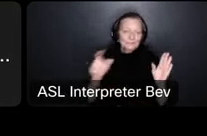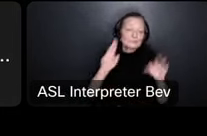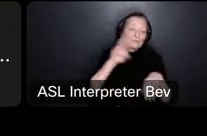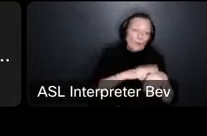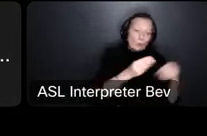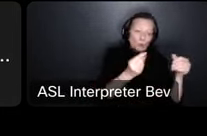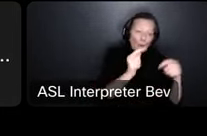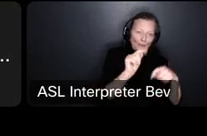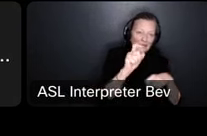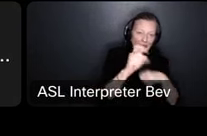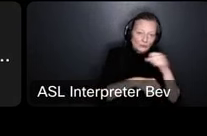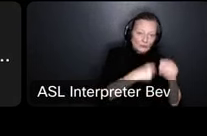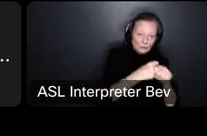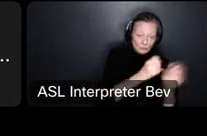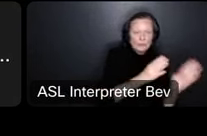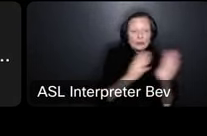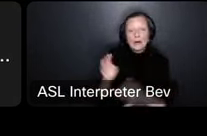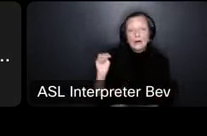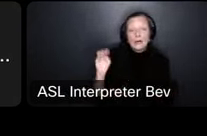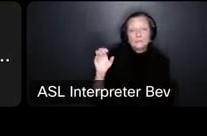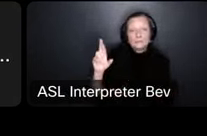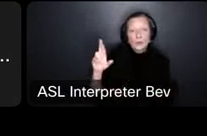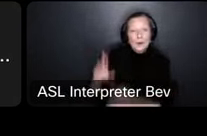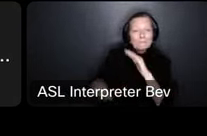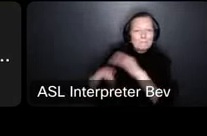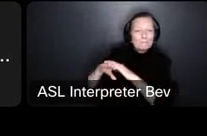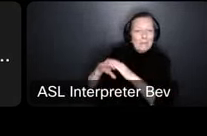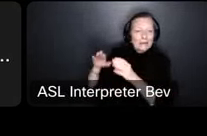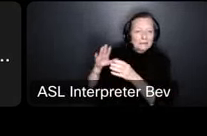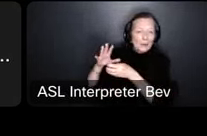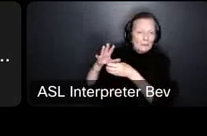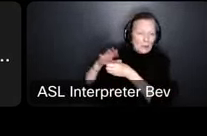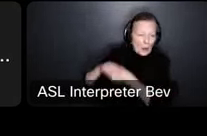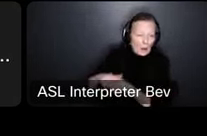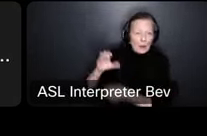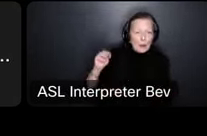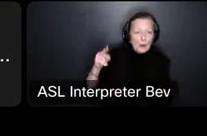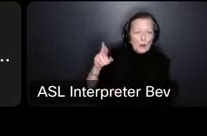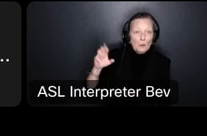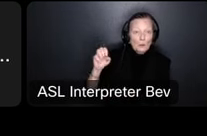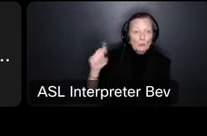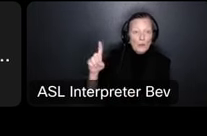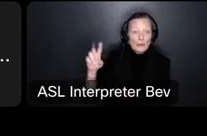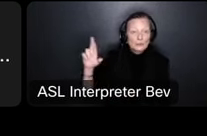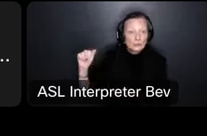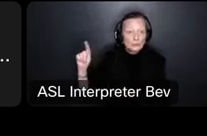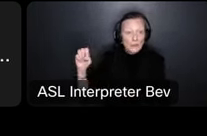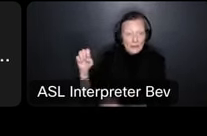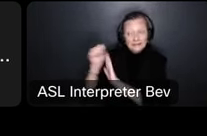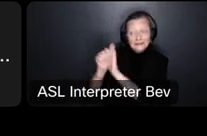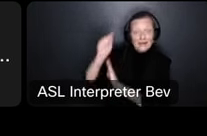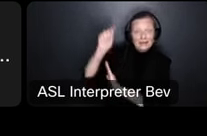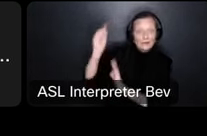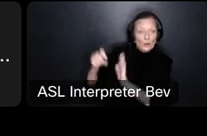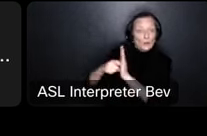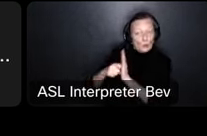the mcr is called the maximum compressed rate the state of texas requires a tax rate to go down